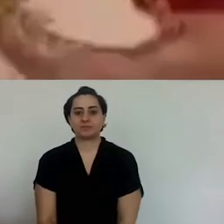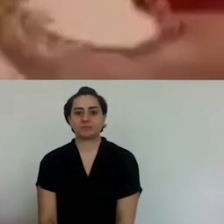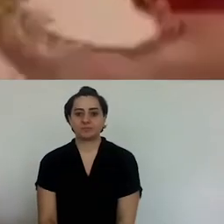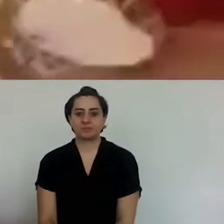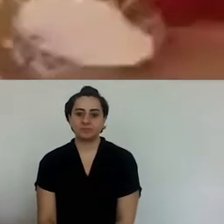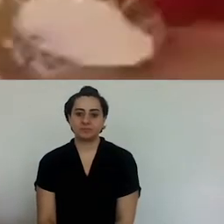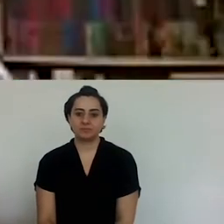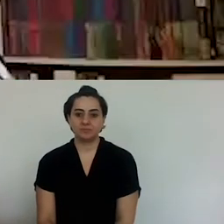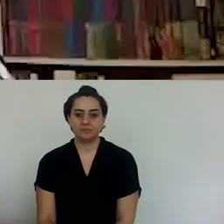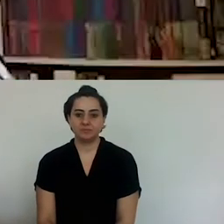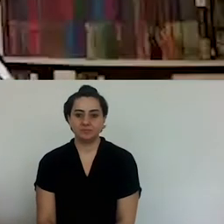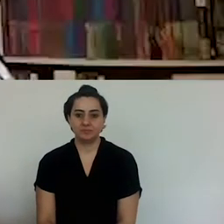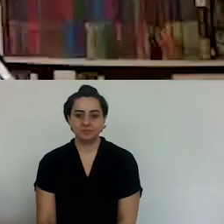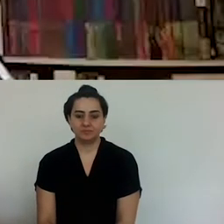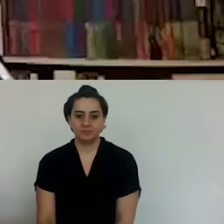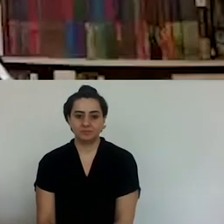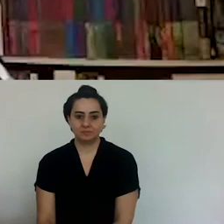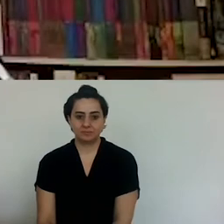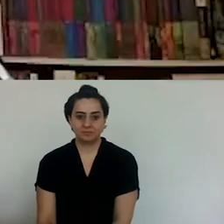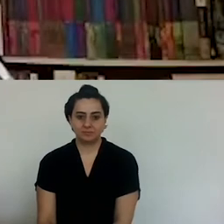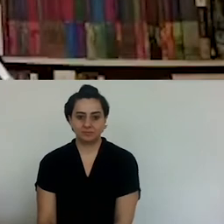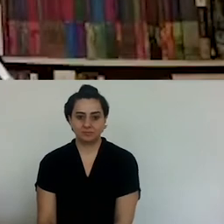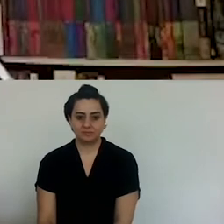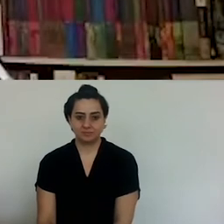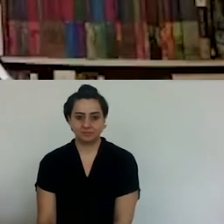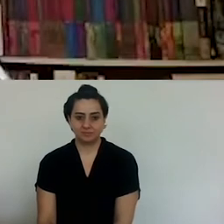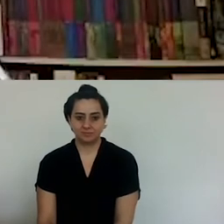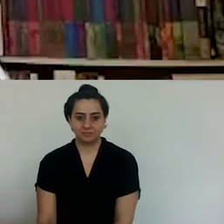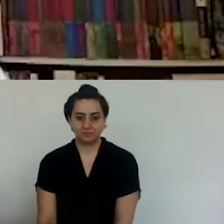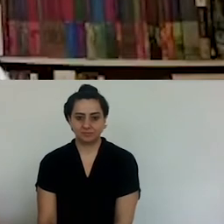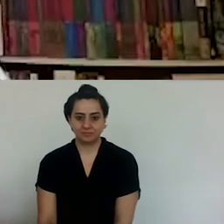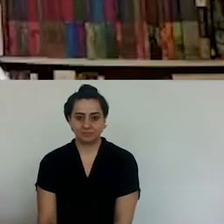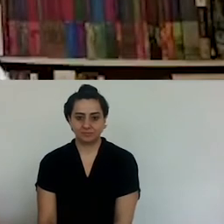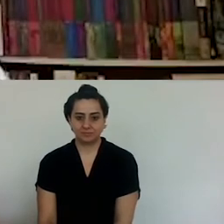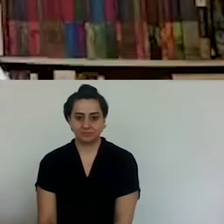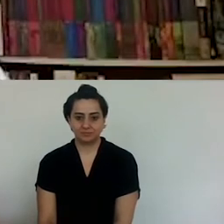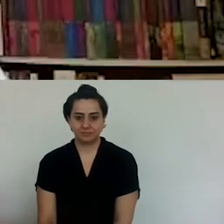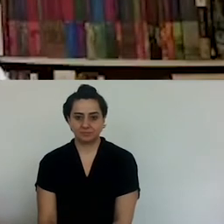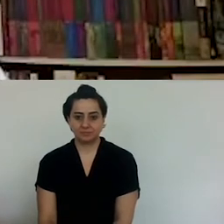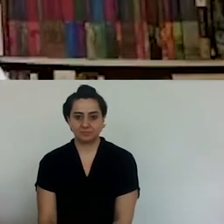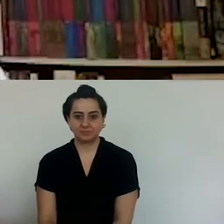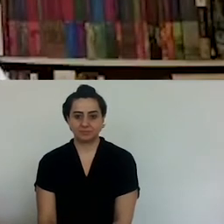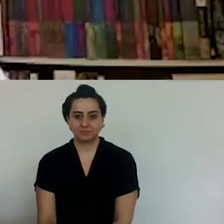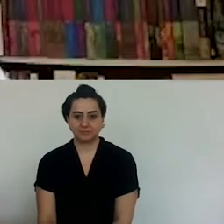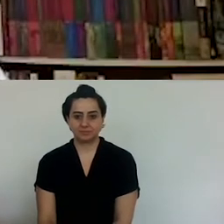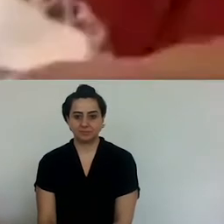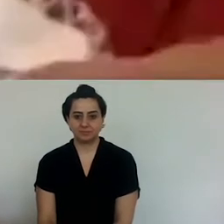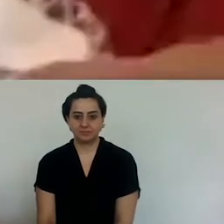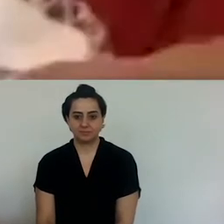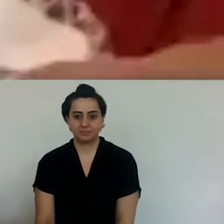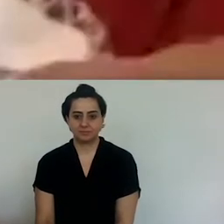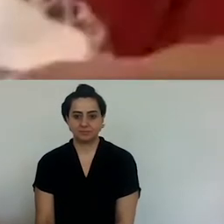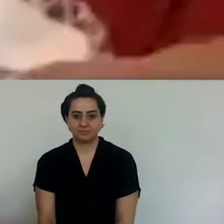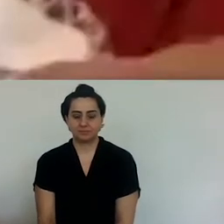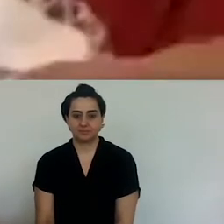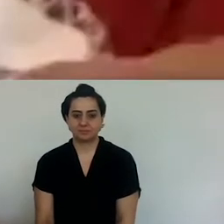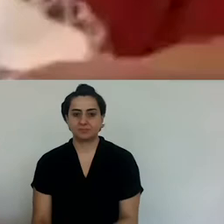so at what degree do you pre-heat the oven?